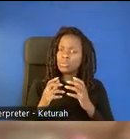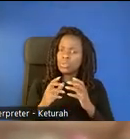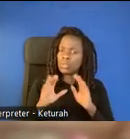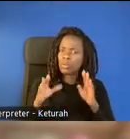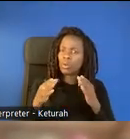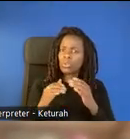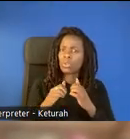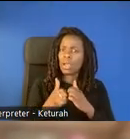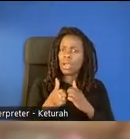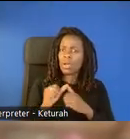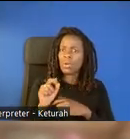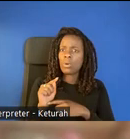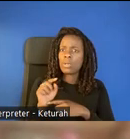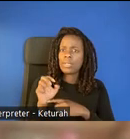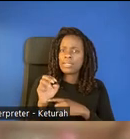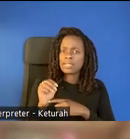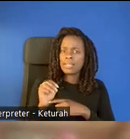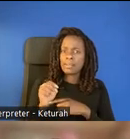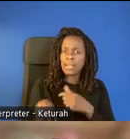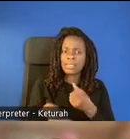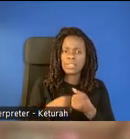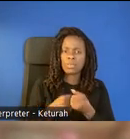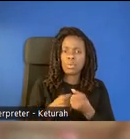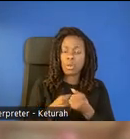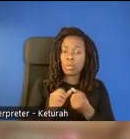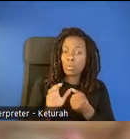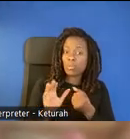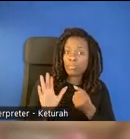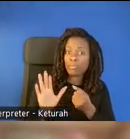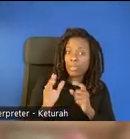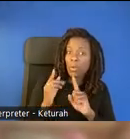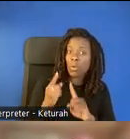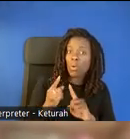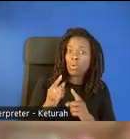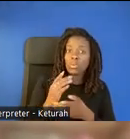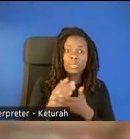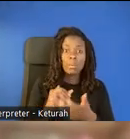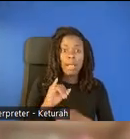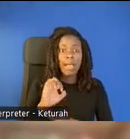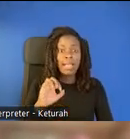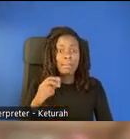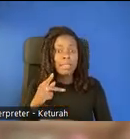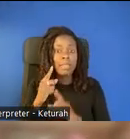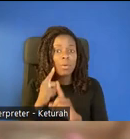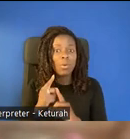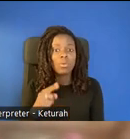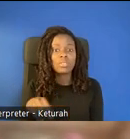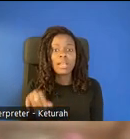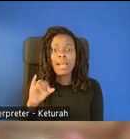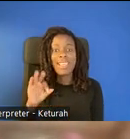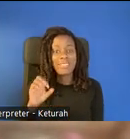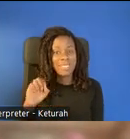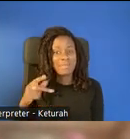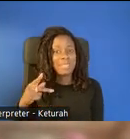has, but also thinking about how it has really connected to some IEP goals, IFSP goals that Kingston had